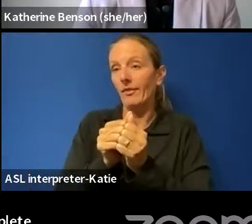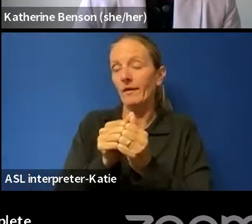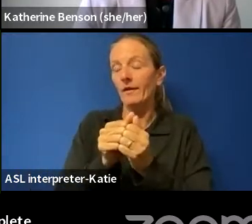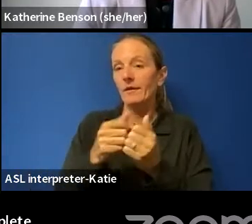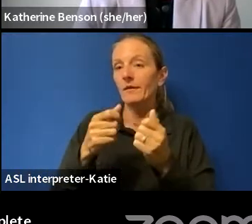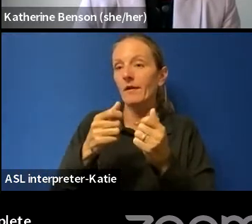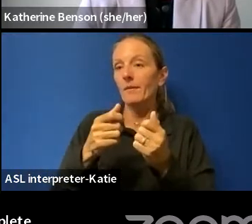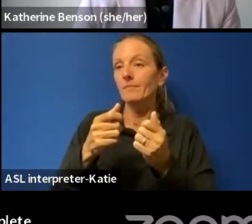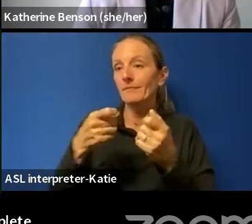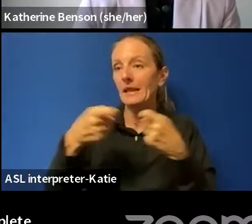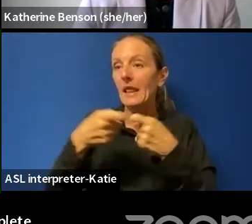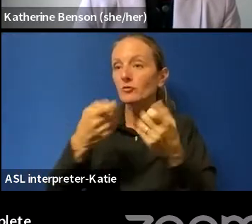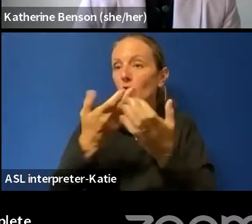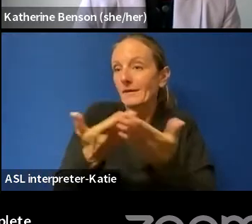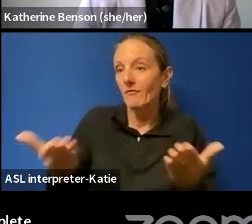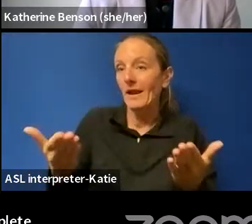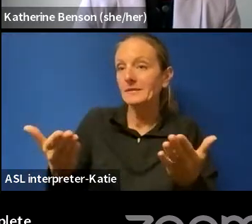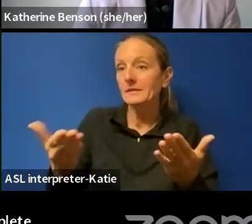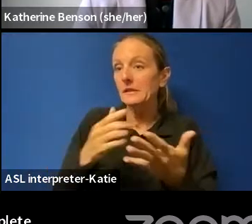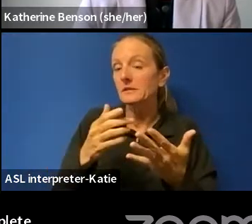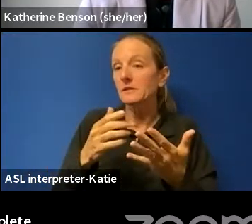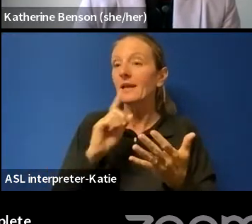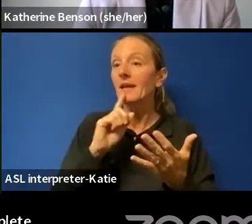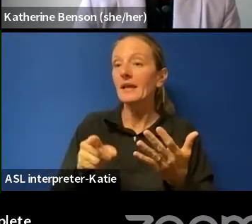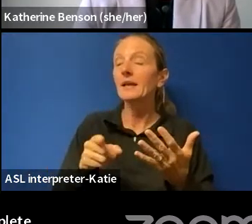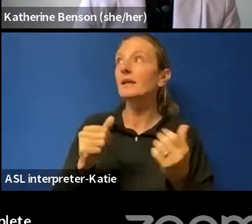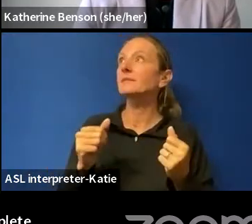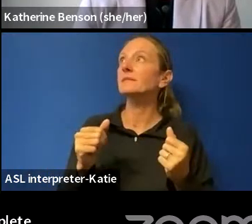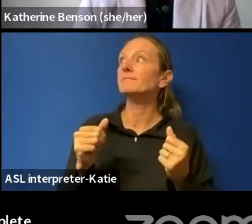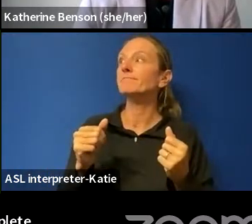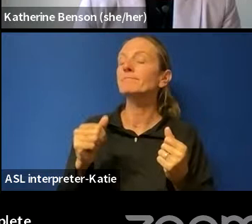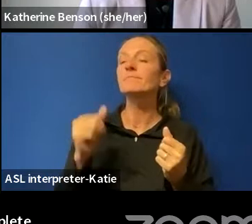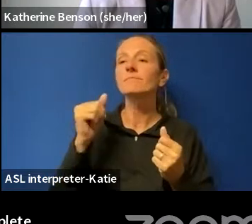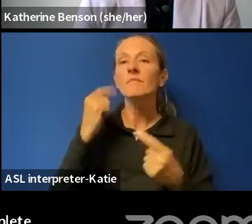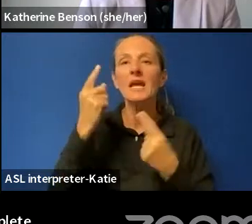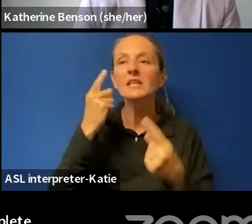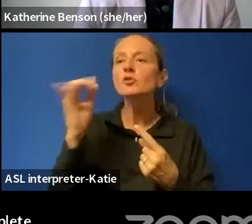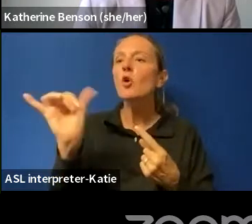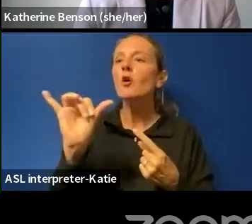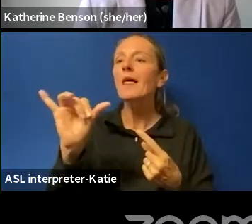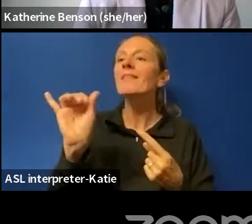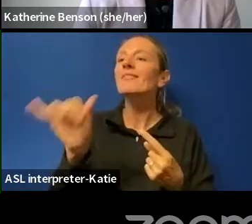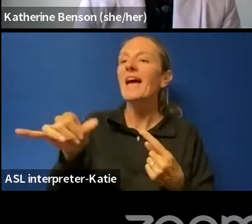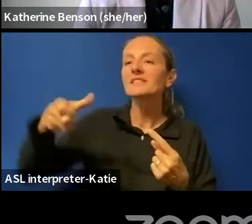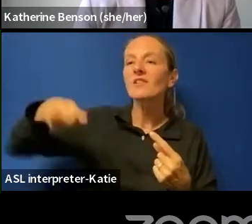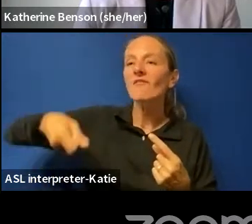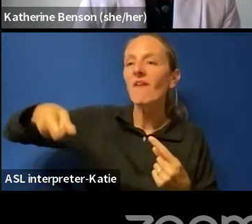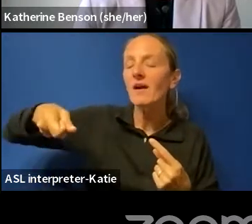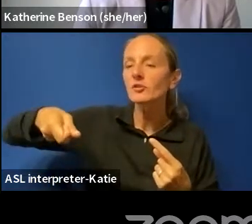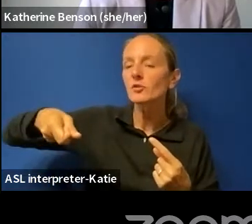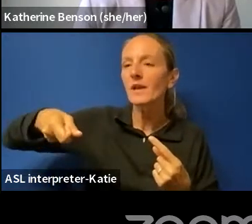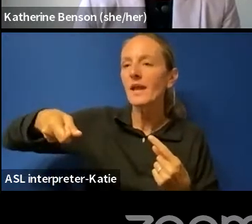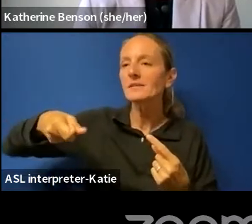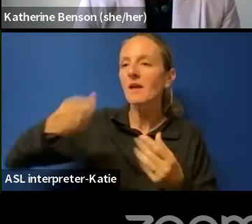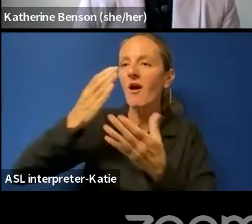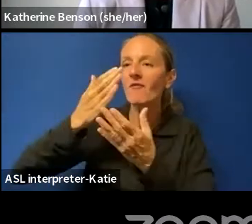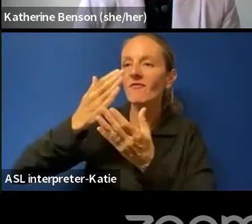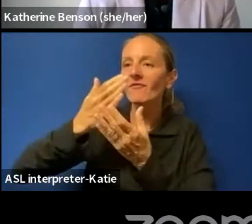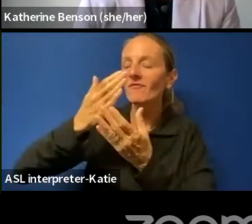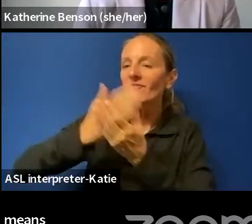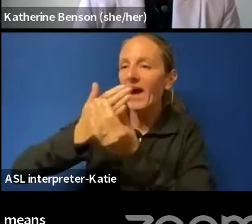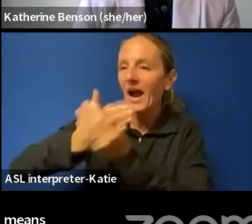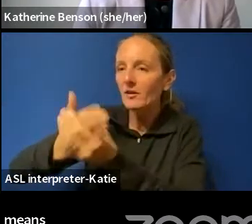is that it is treated as if it's a suitcase full of files in your trunk, which is